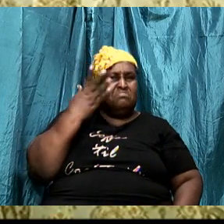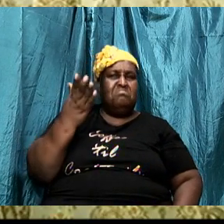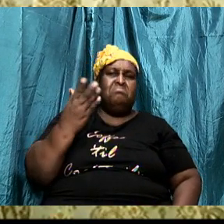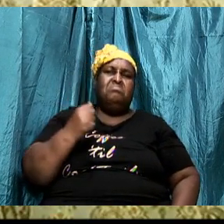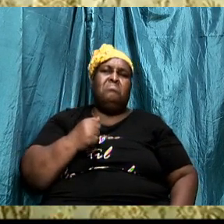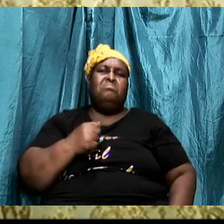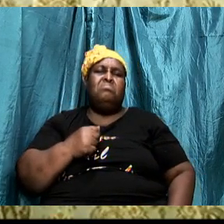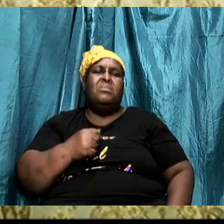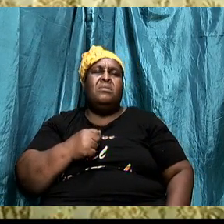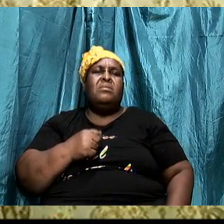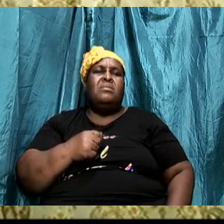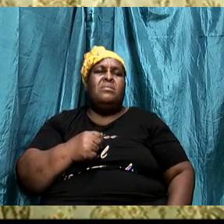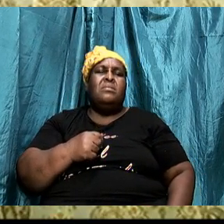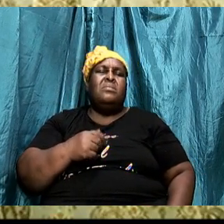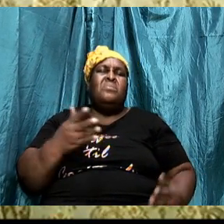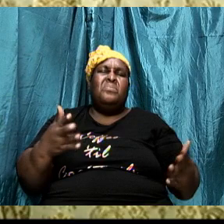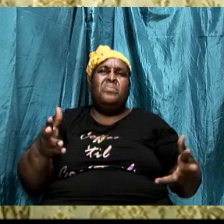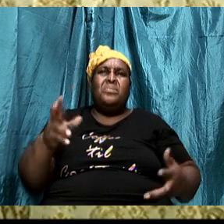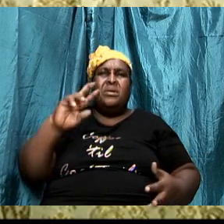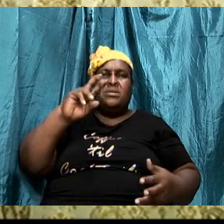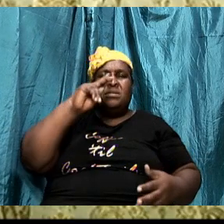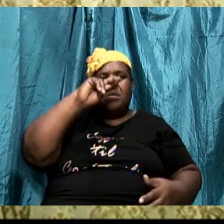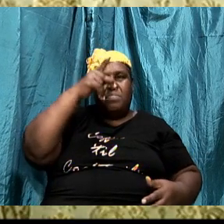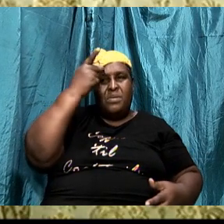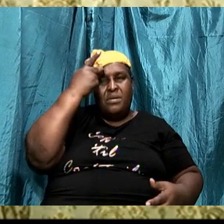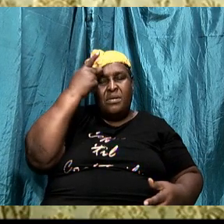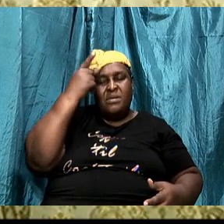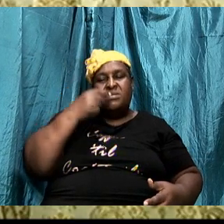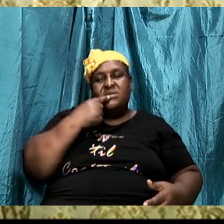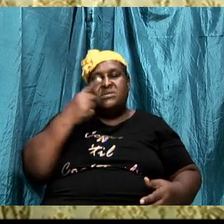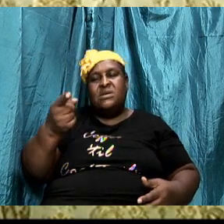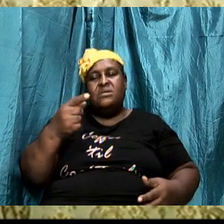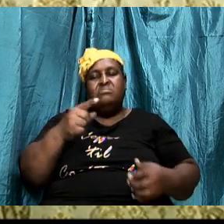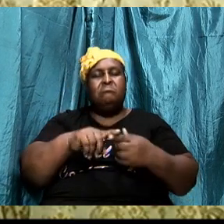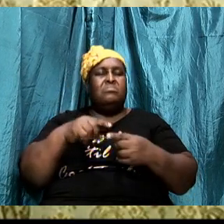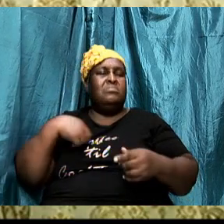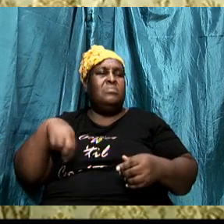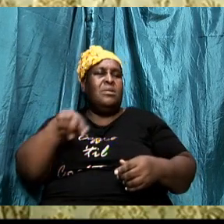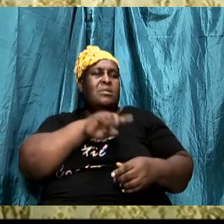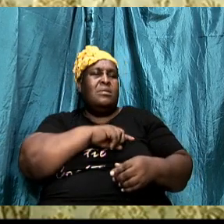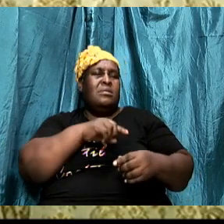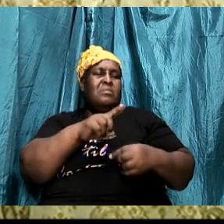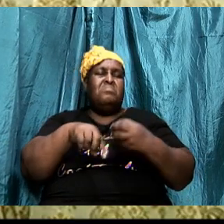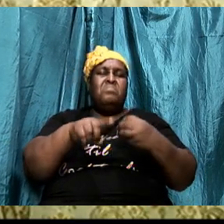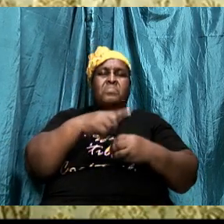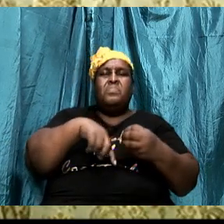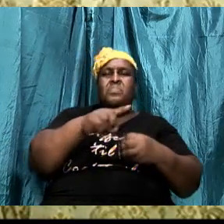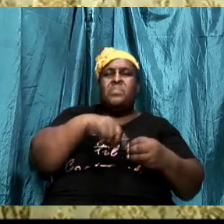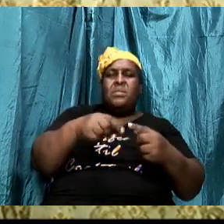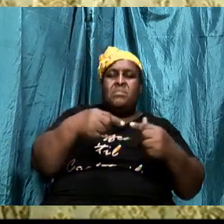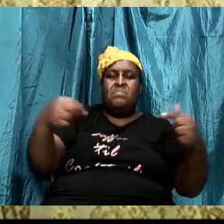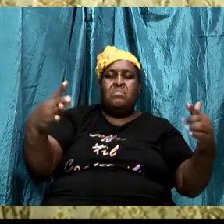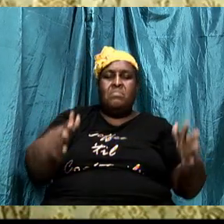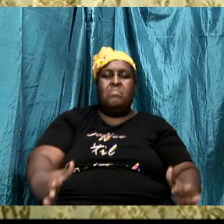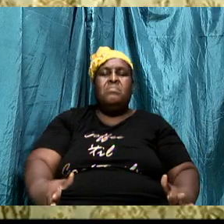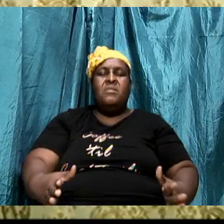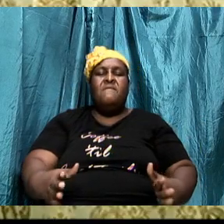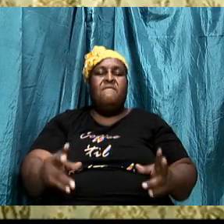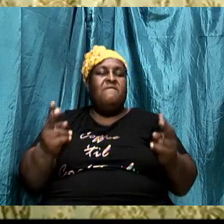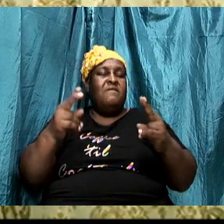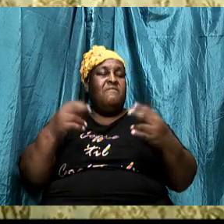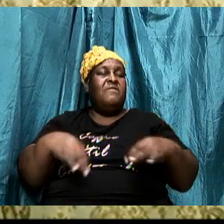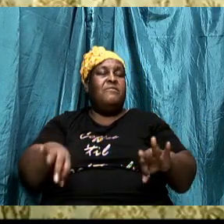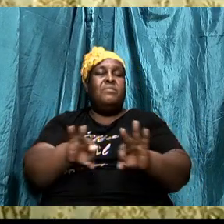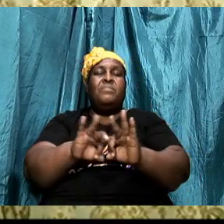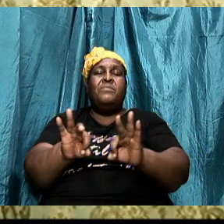what the apostle is saying to us about the enemy. Very important now. So let us